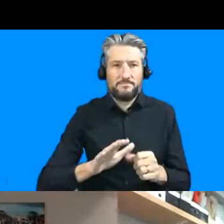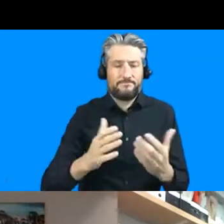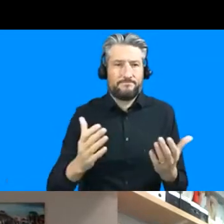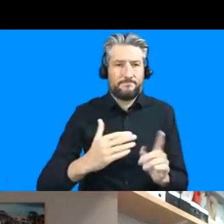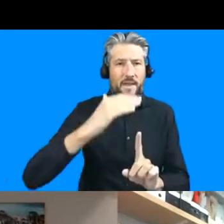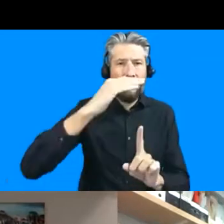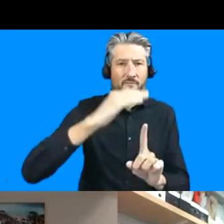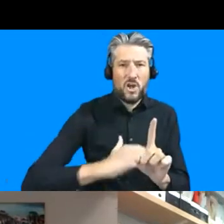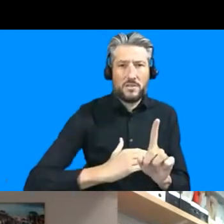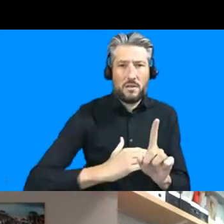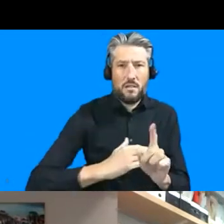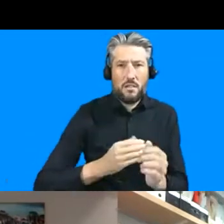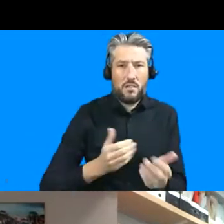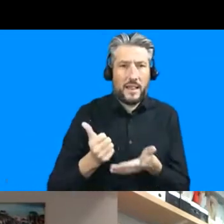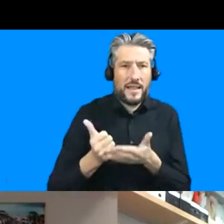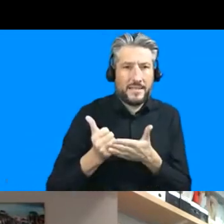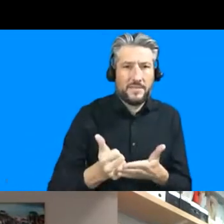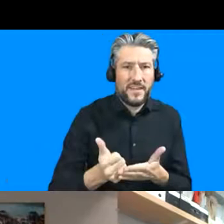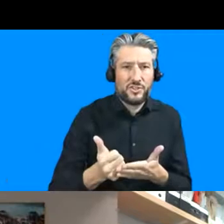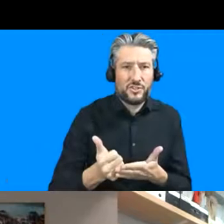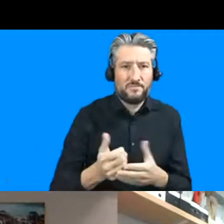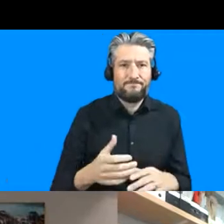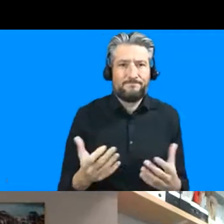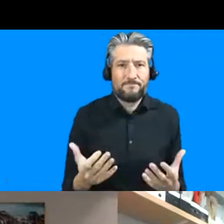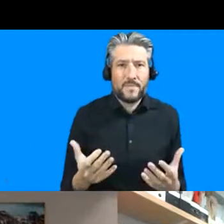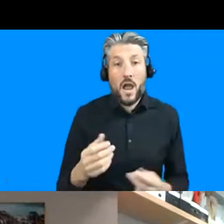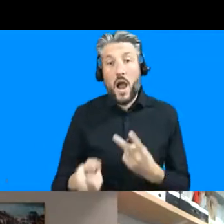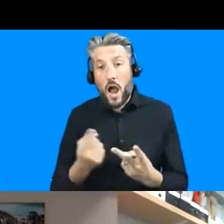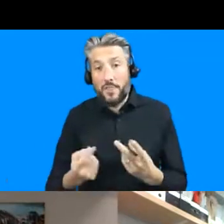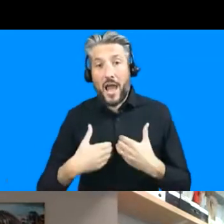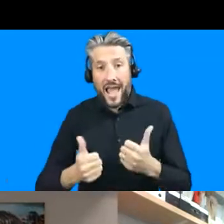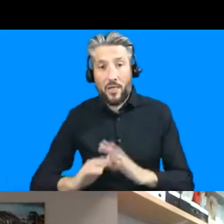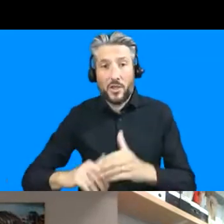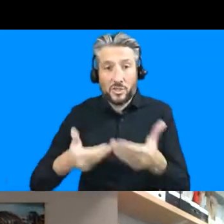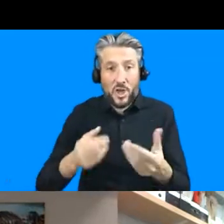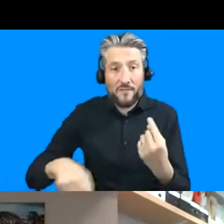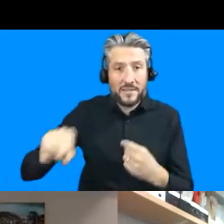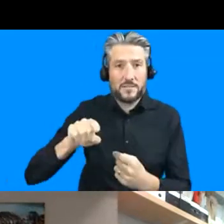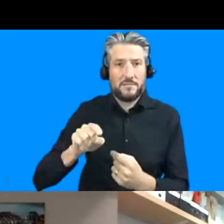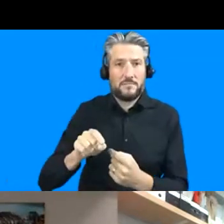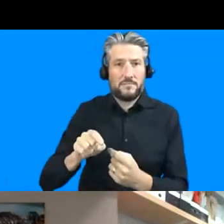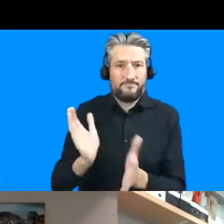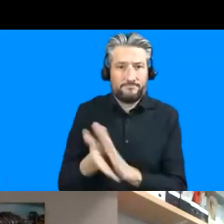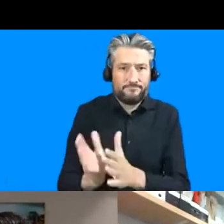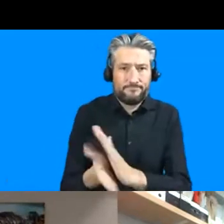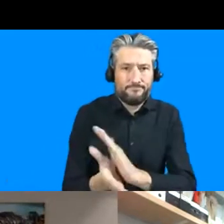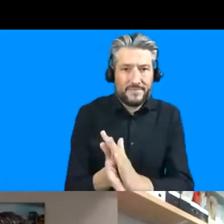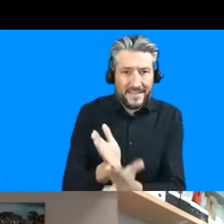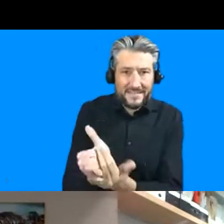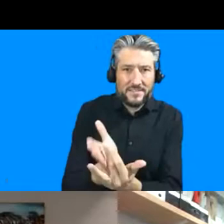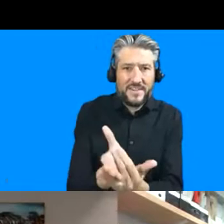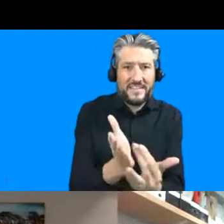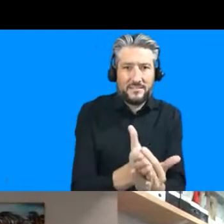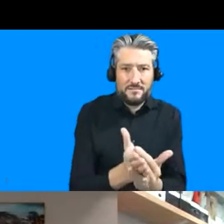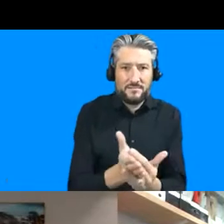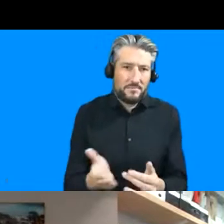other essential health services have been have been disrupted so we're seeing all of those kind of impacts in informal settlements um